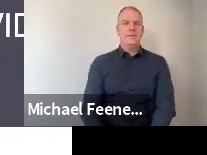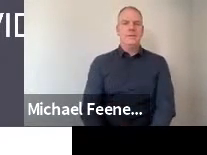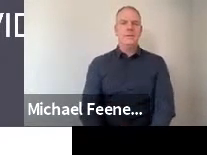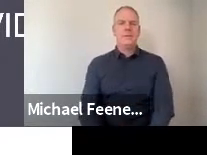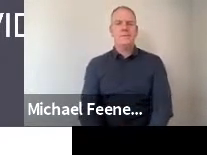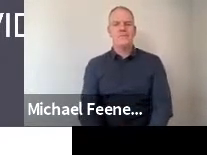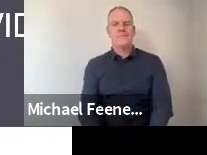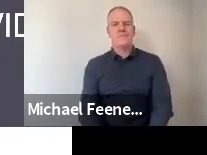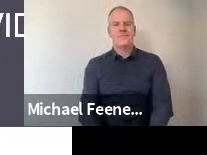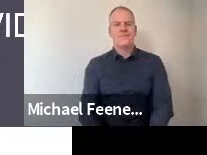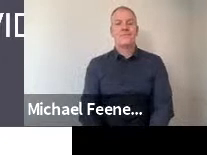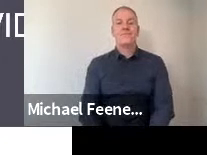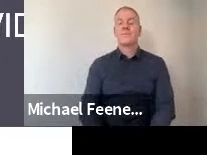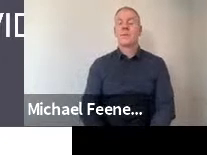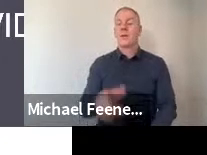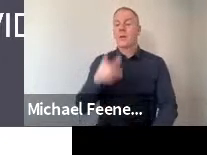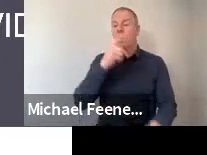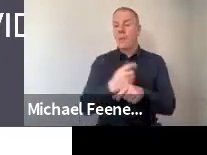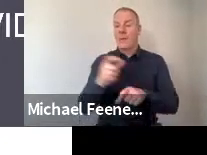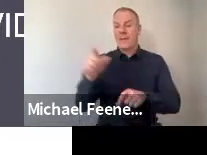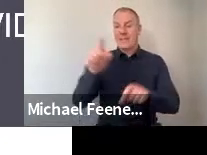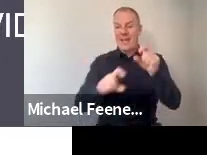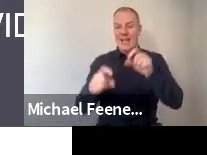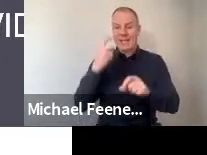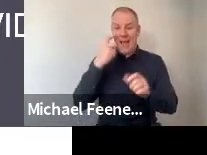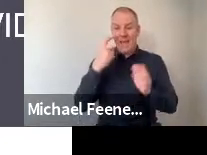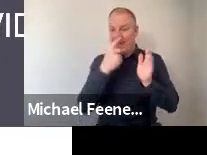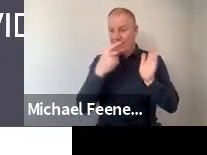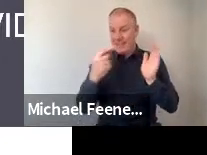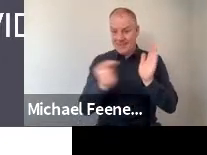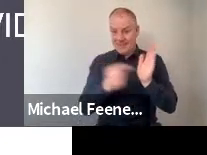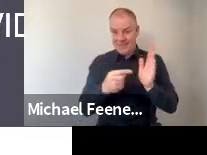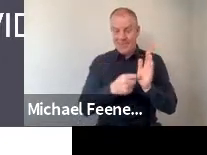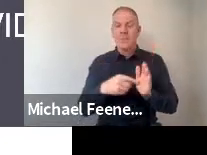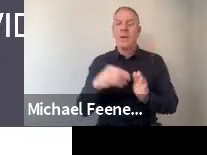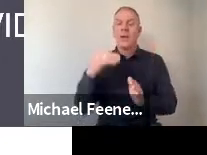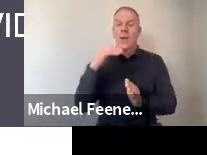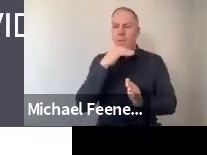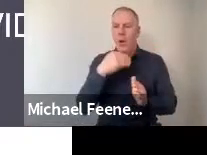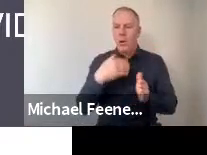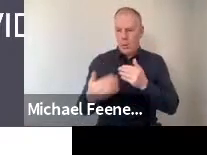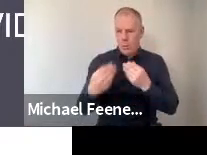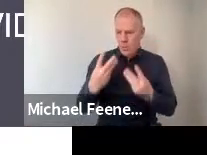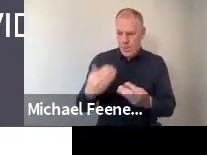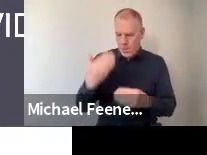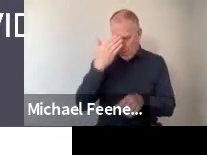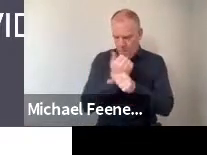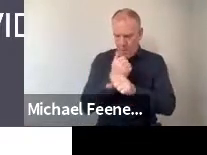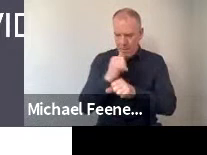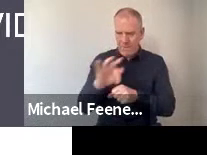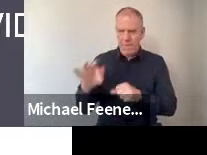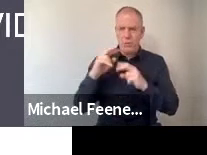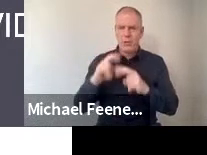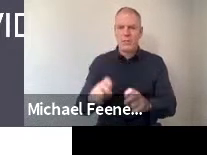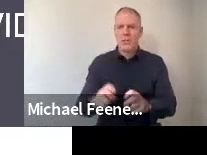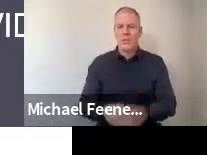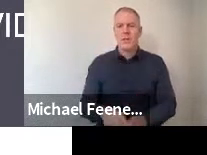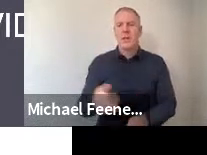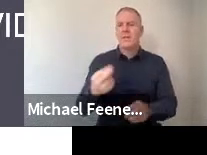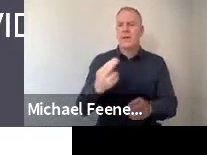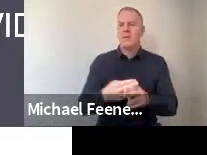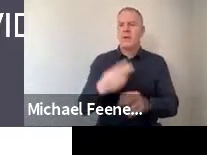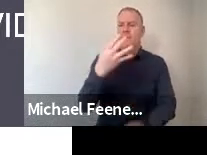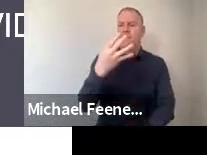Then, when it comes to scientific evidence, which was obviously one of the key things we were interested in for this study, we found that